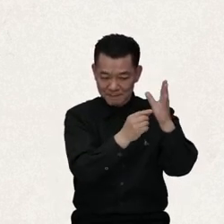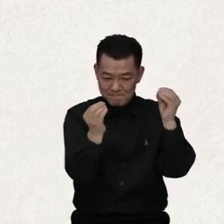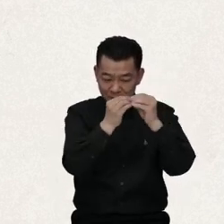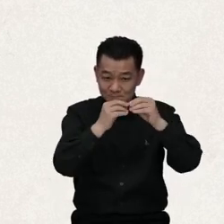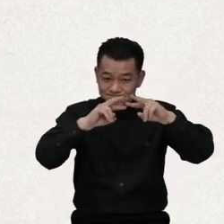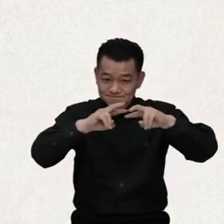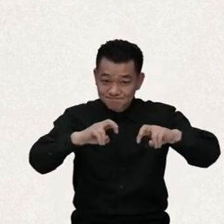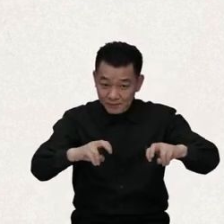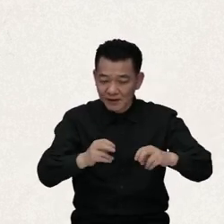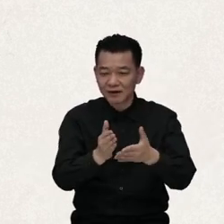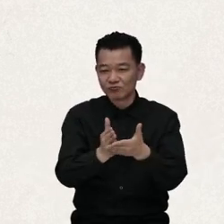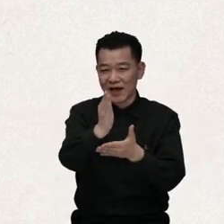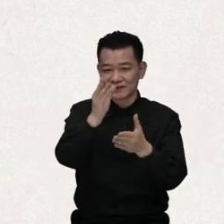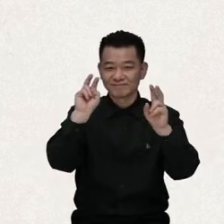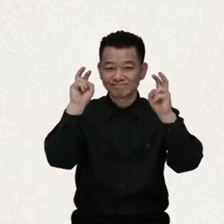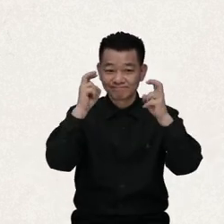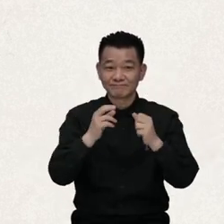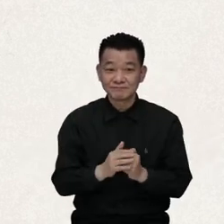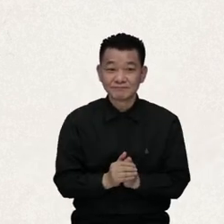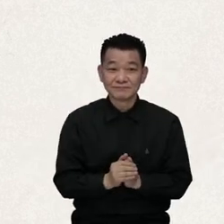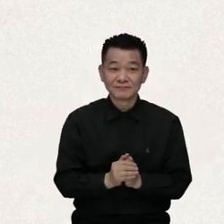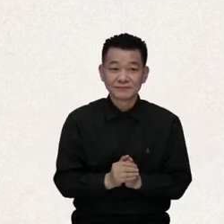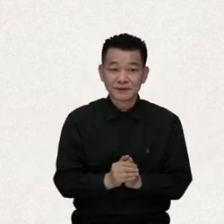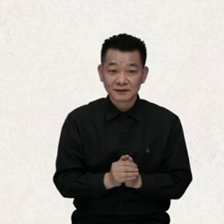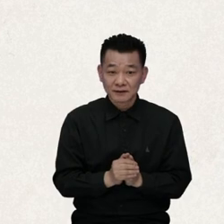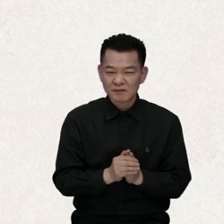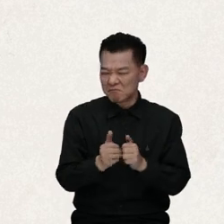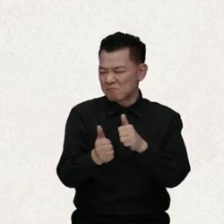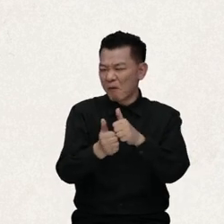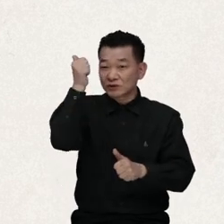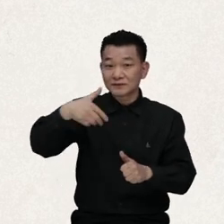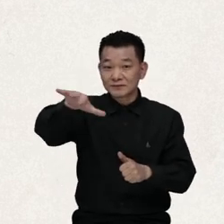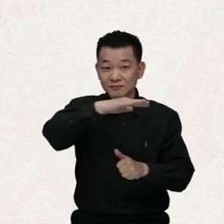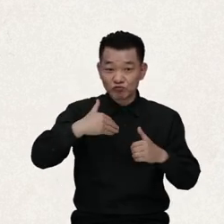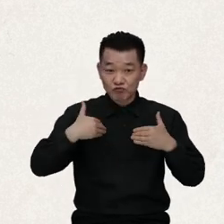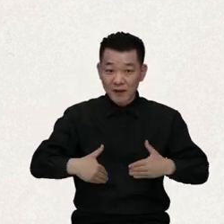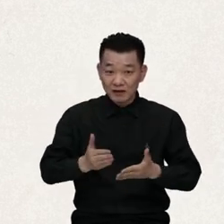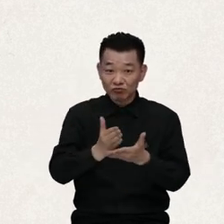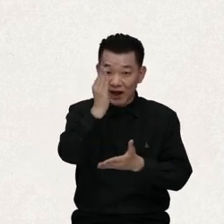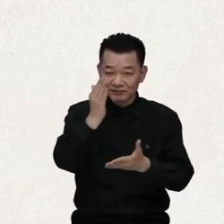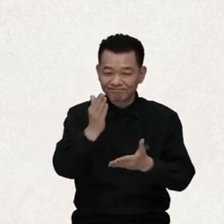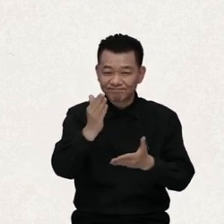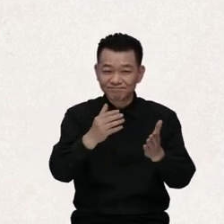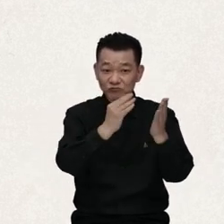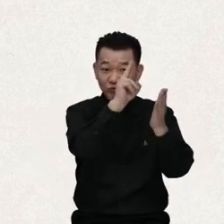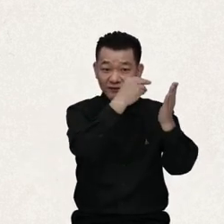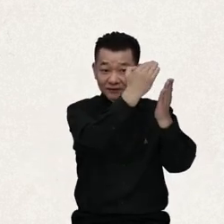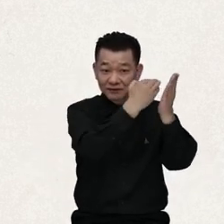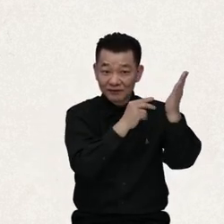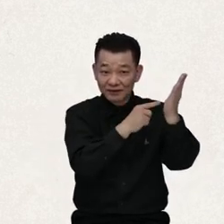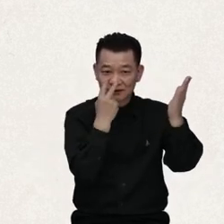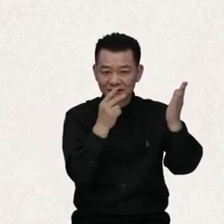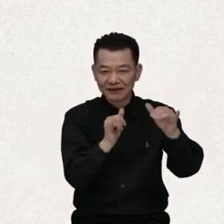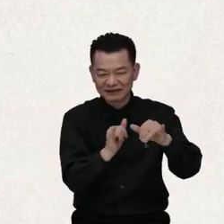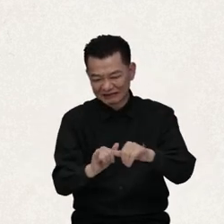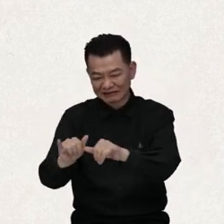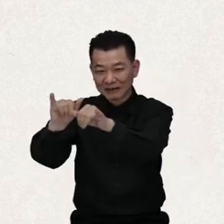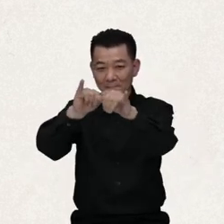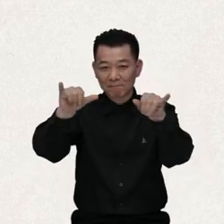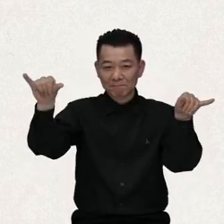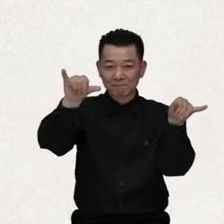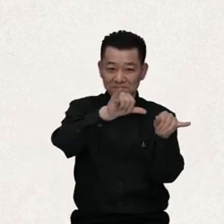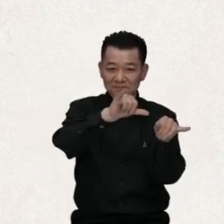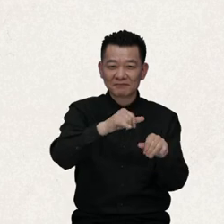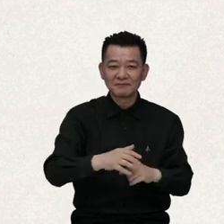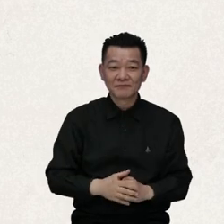discusses specific rights. Mostly, it comprises contents that coincide with articles in other human rights conventions.